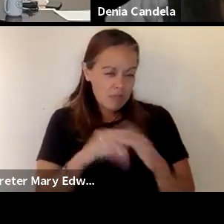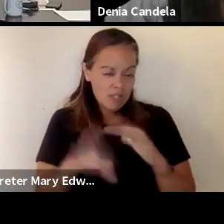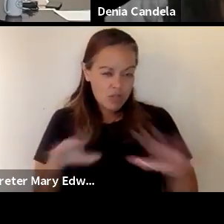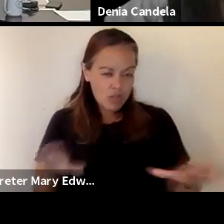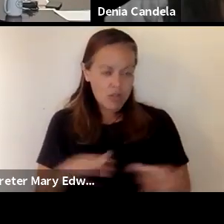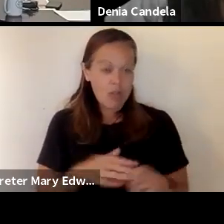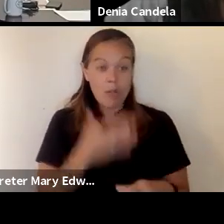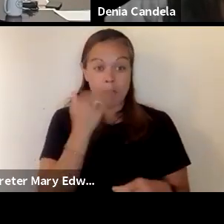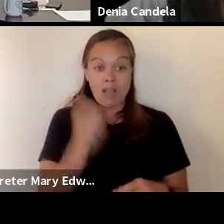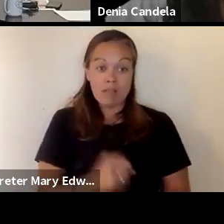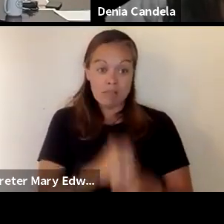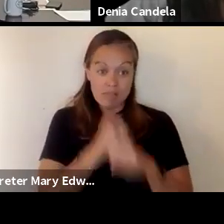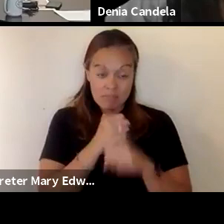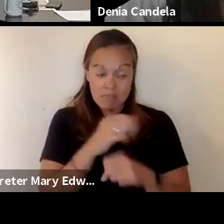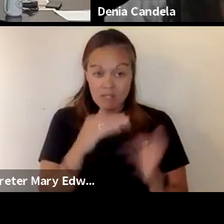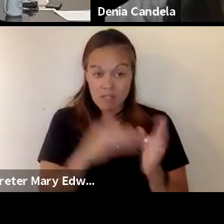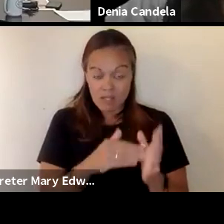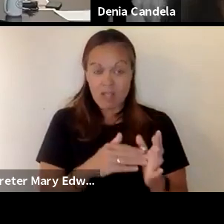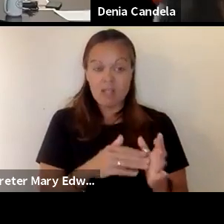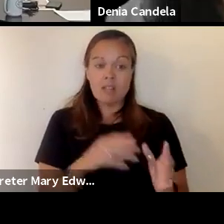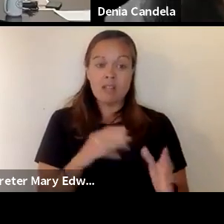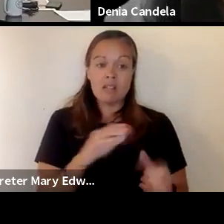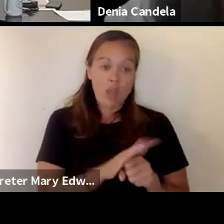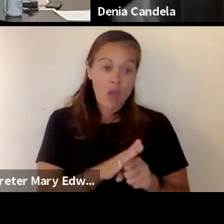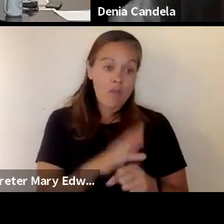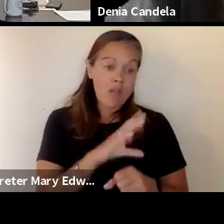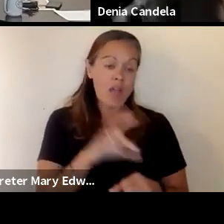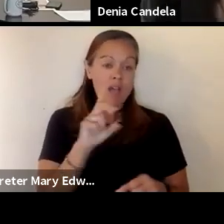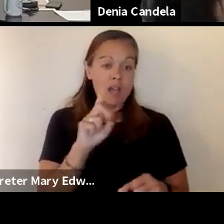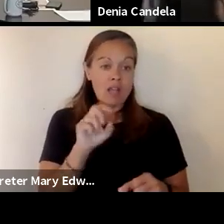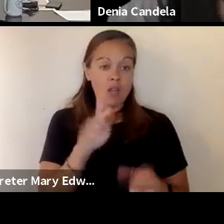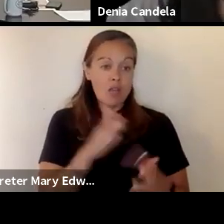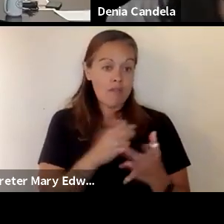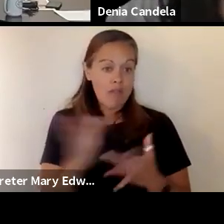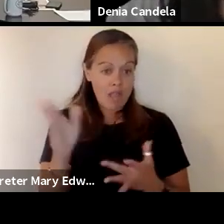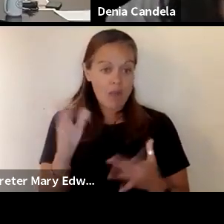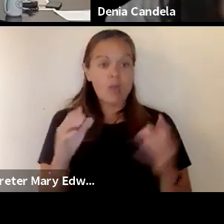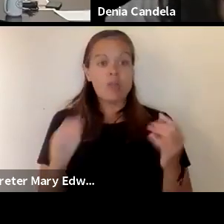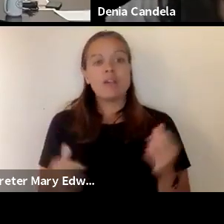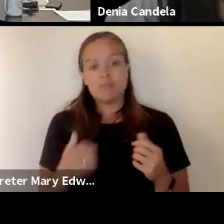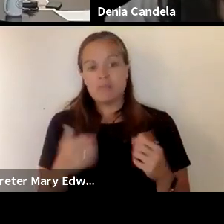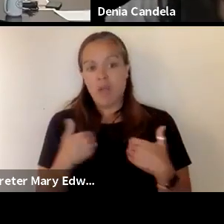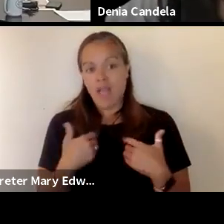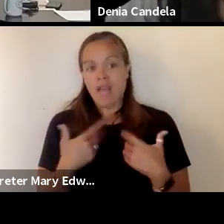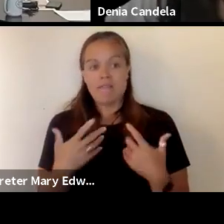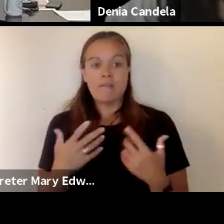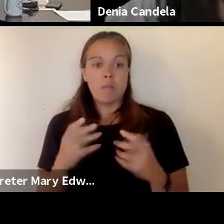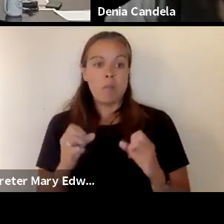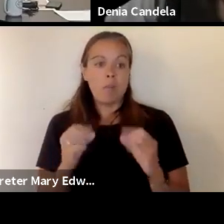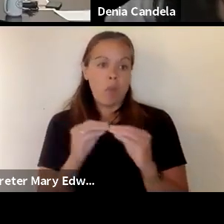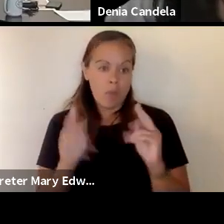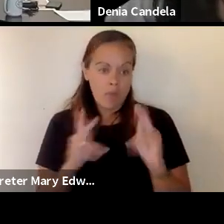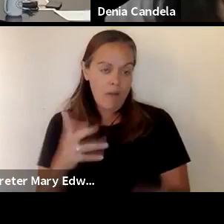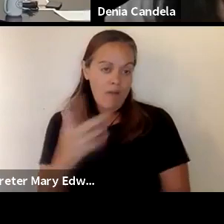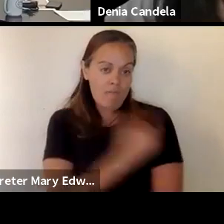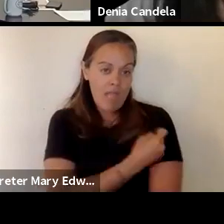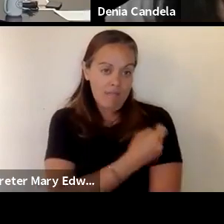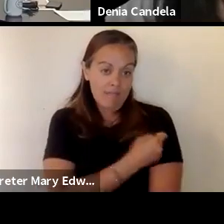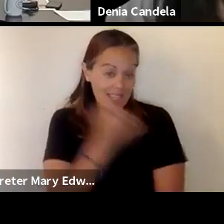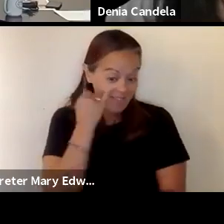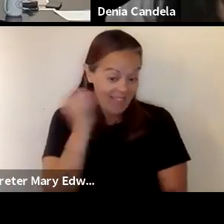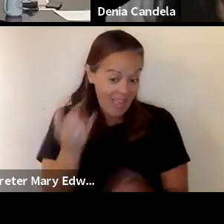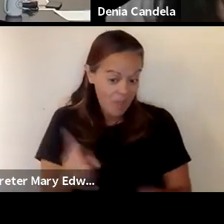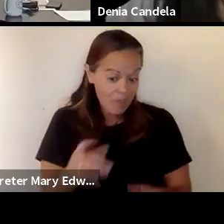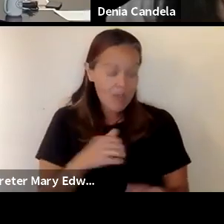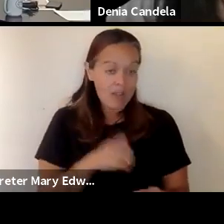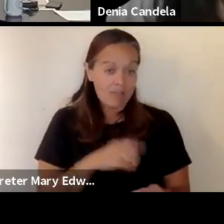against covid and the delta variant is to have more of the population vaccinated if that's the case then there's less chance for that delta